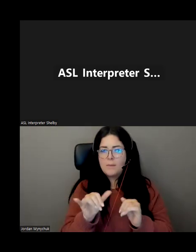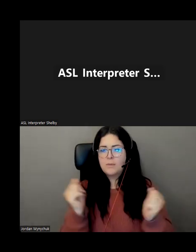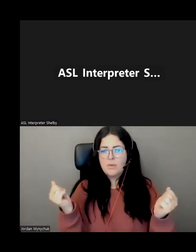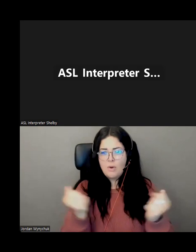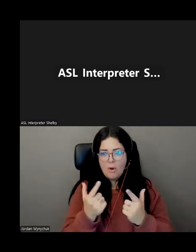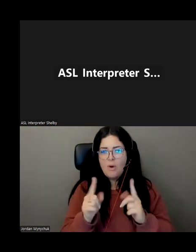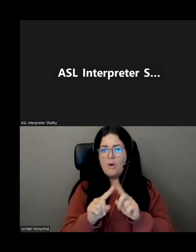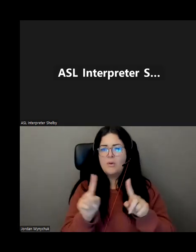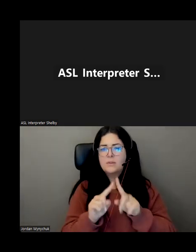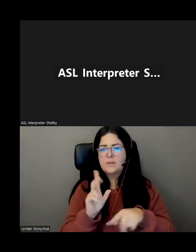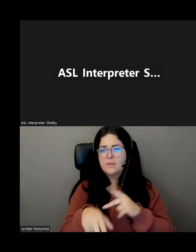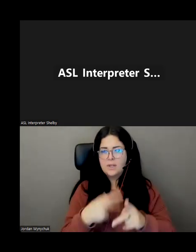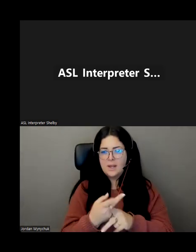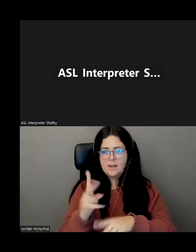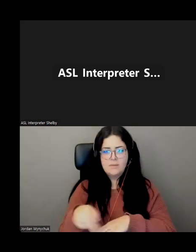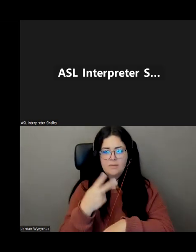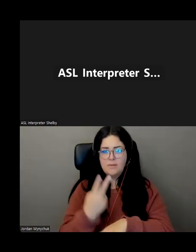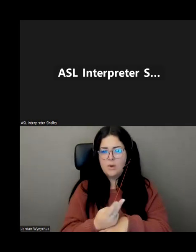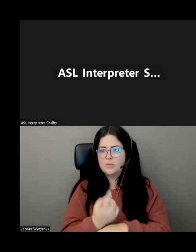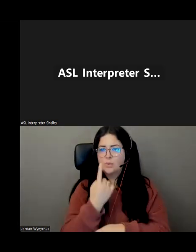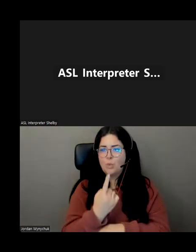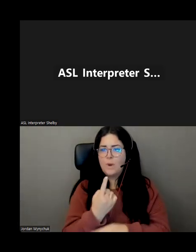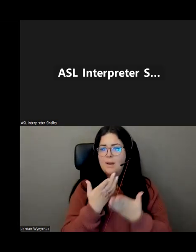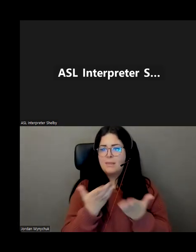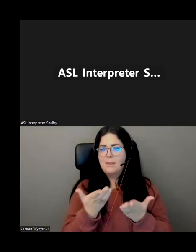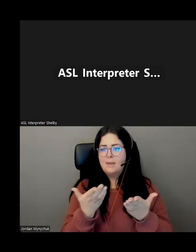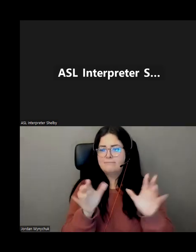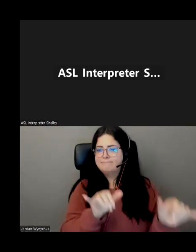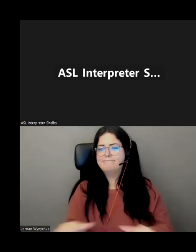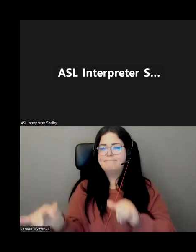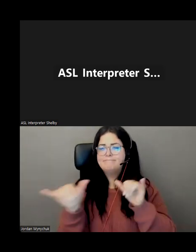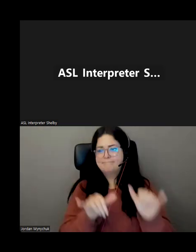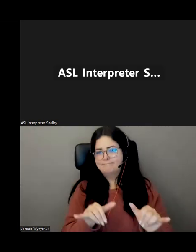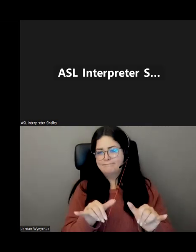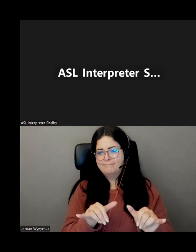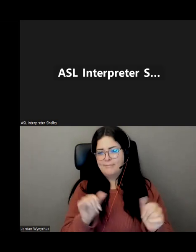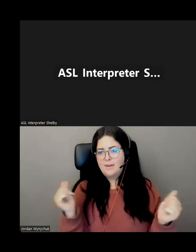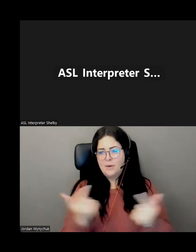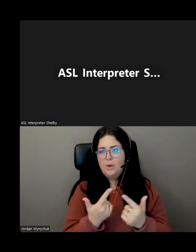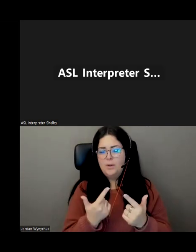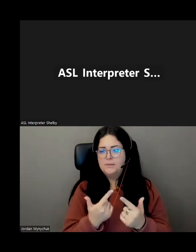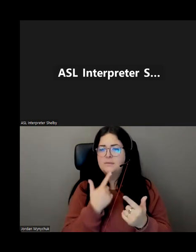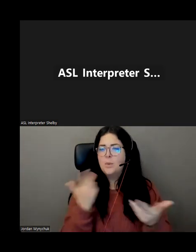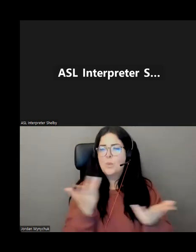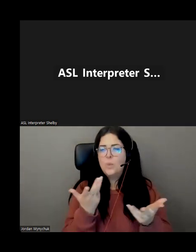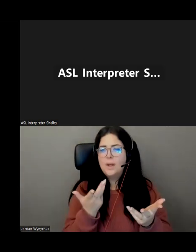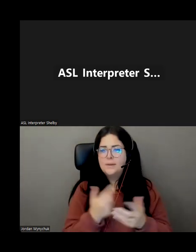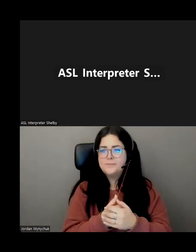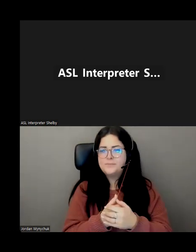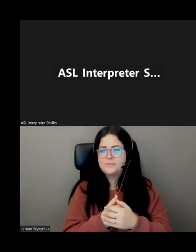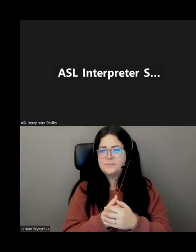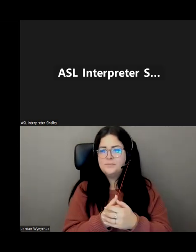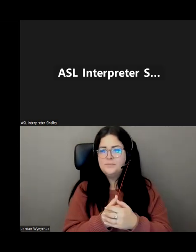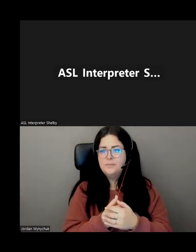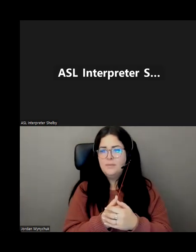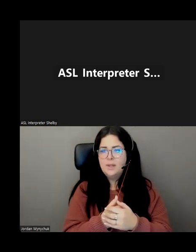let's just think about that for a minute what's the one thing that all falls have in common and not all falls will